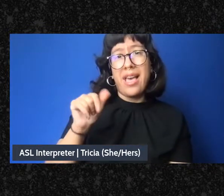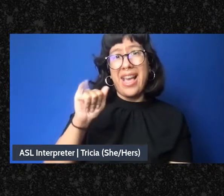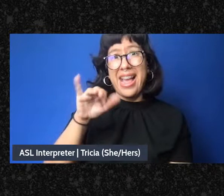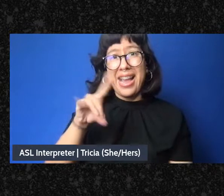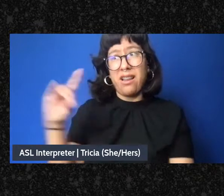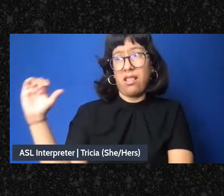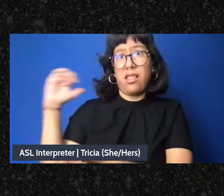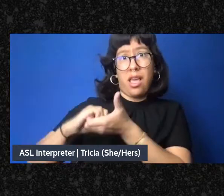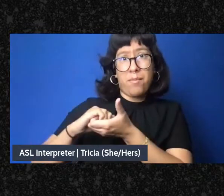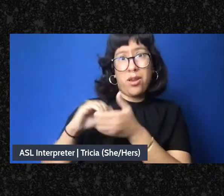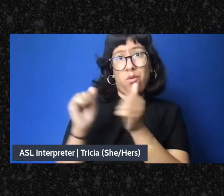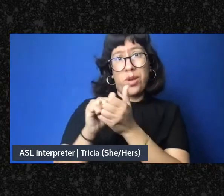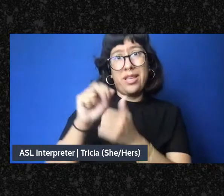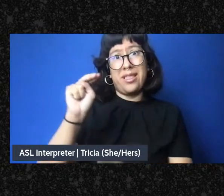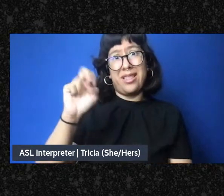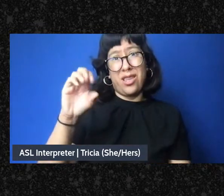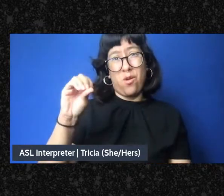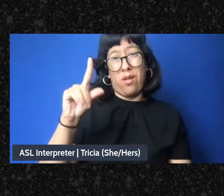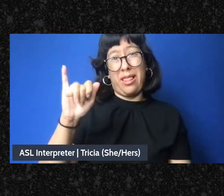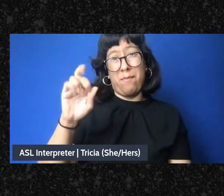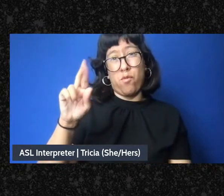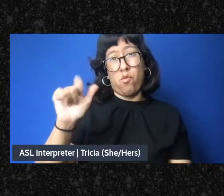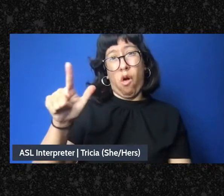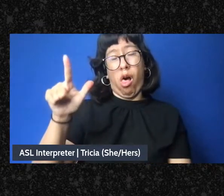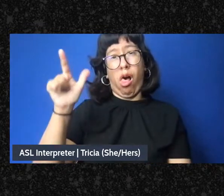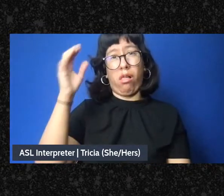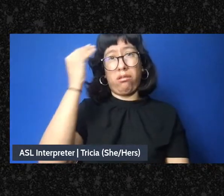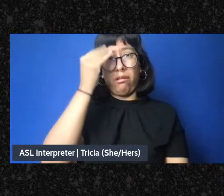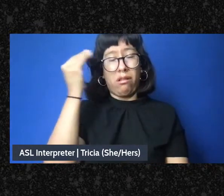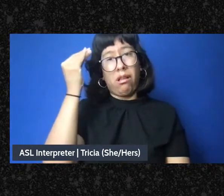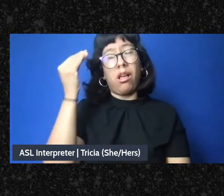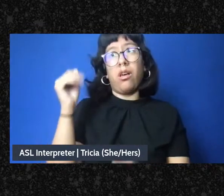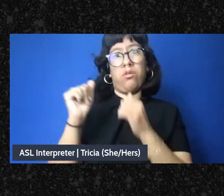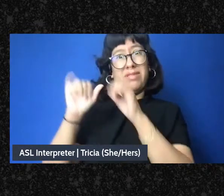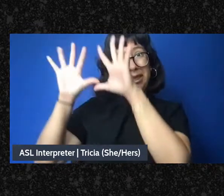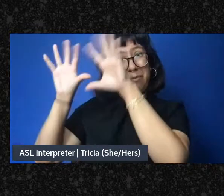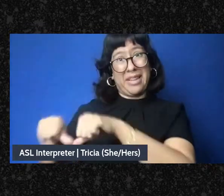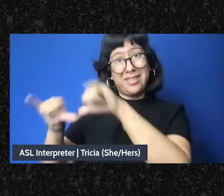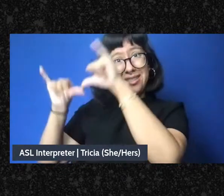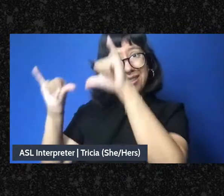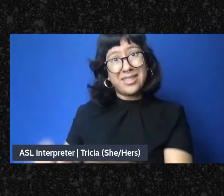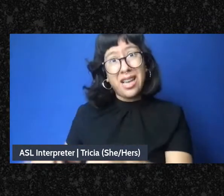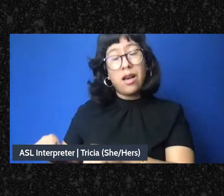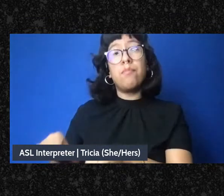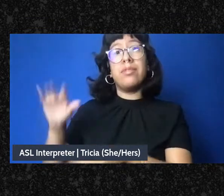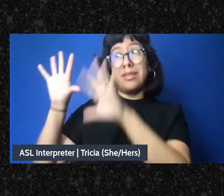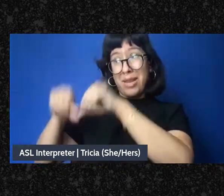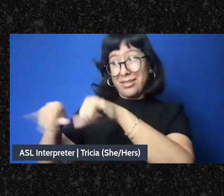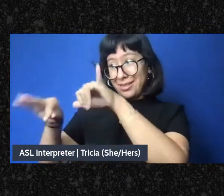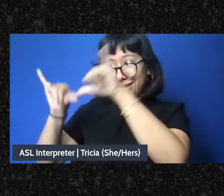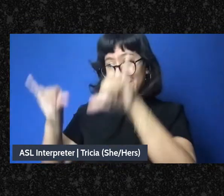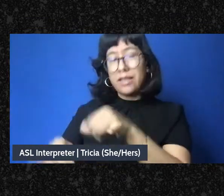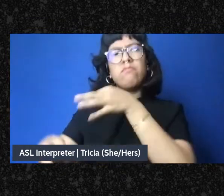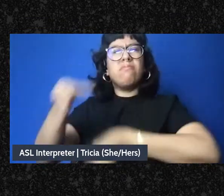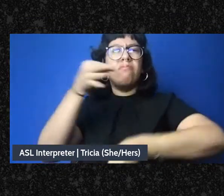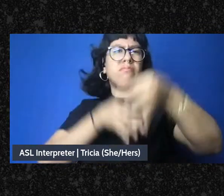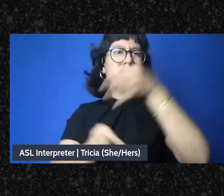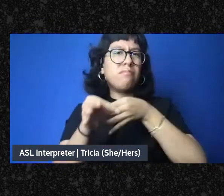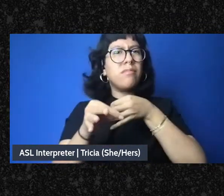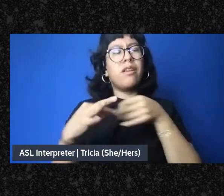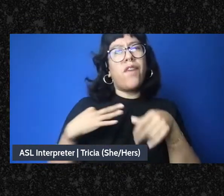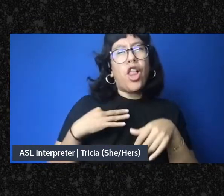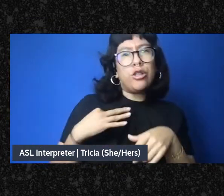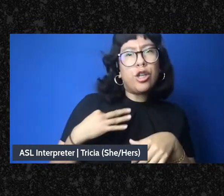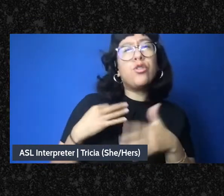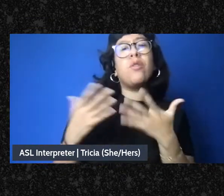to dismantle social welfare programs and replace them with some kind of volunteerism and, you know, right-wing emphasis on church and